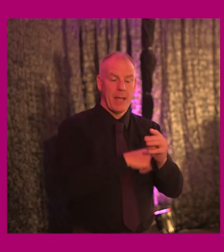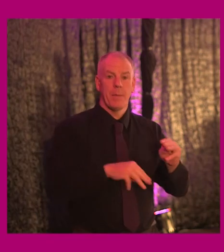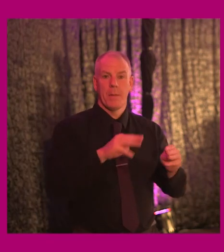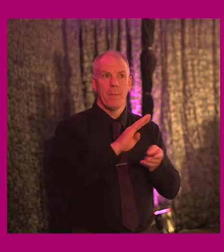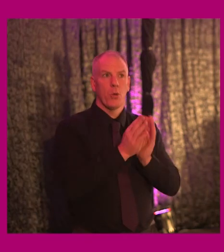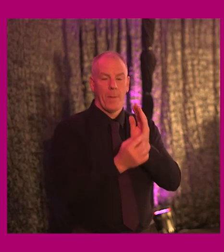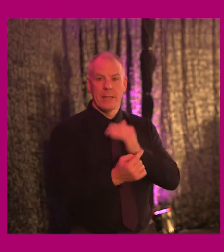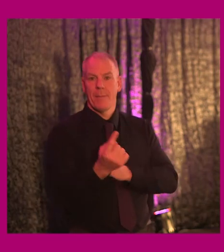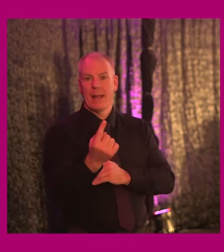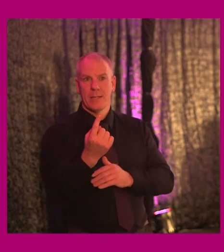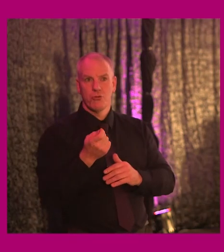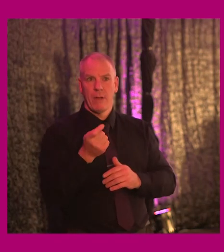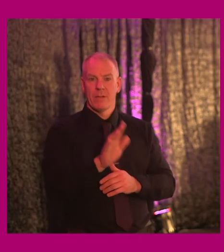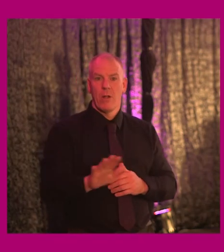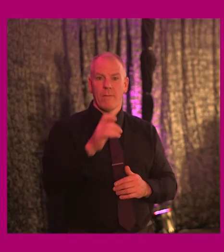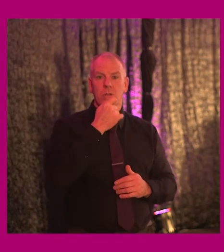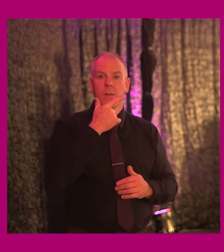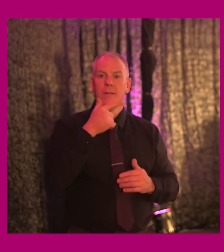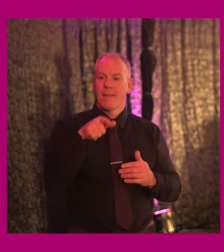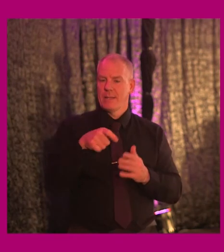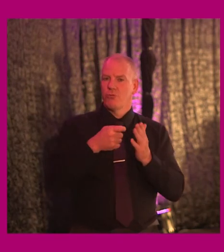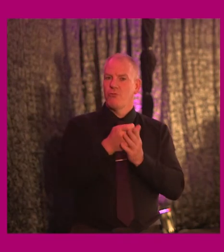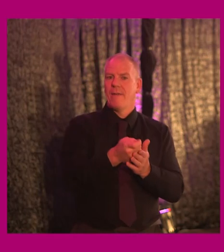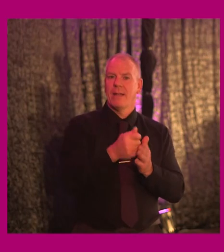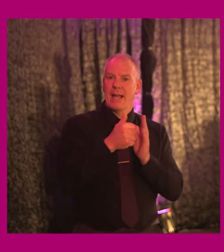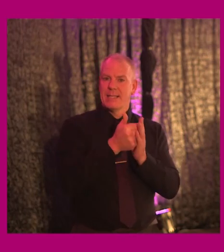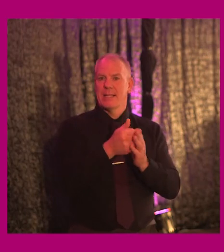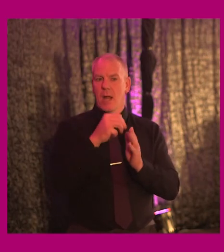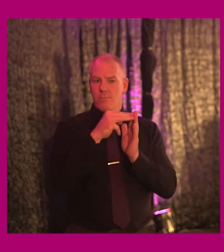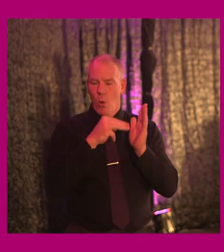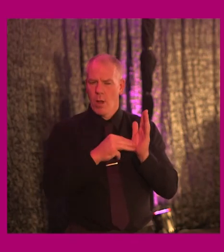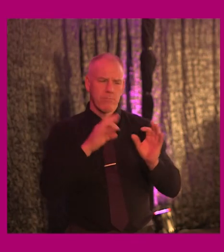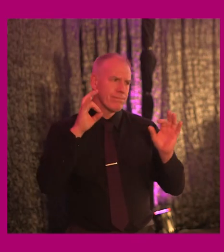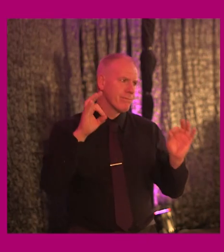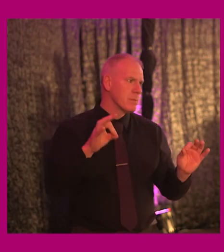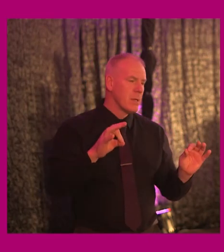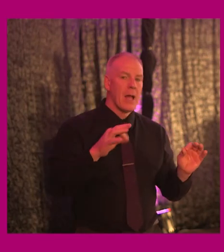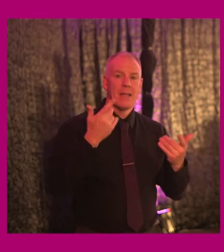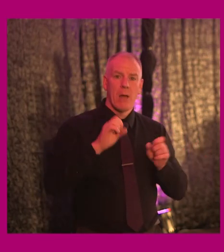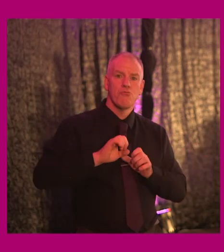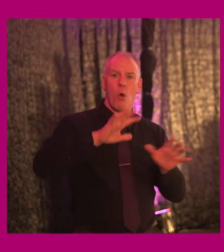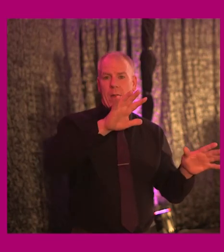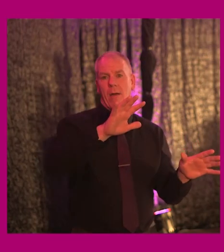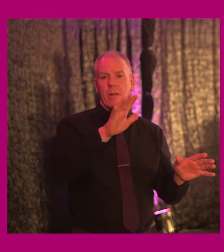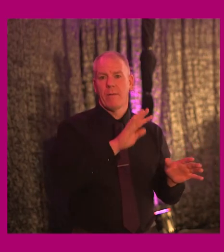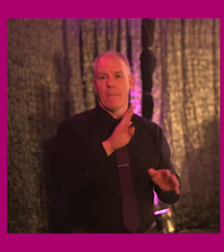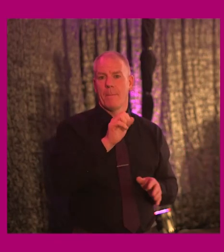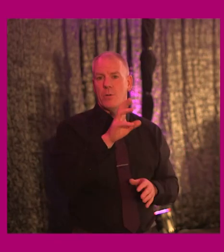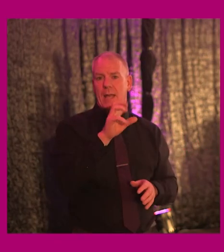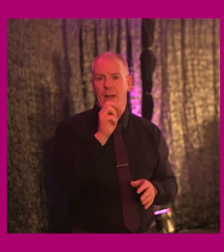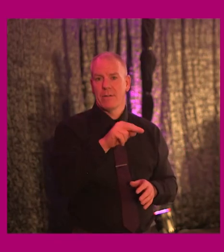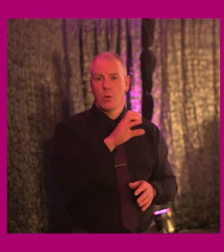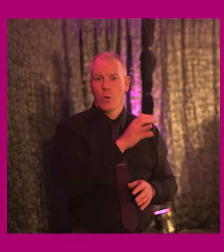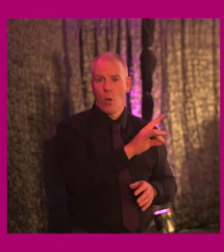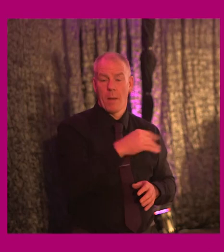become independent travellers in Dublin, is the travel assist programme. It has been hugely successful and is now being rolled out by Bus Aaron in Cork. My